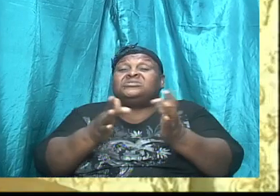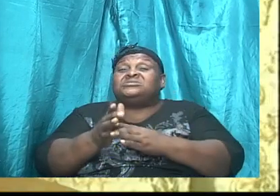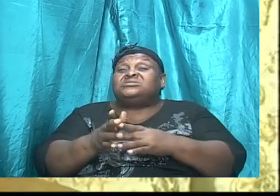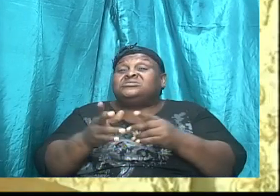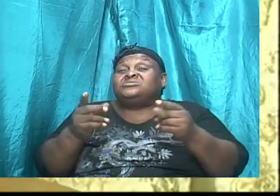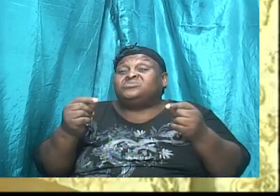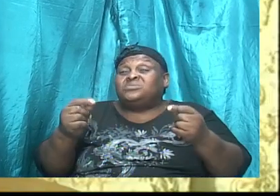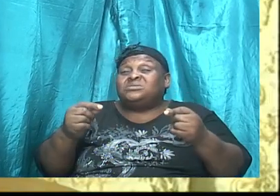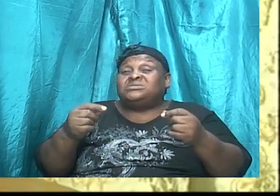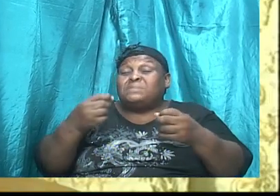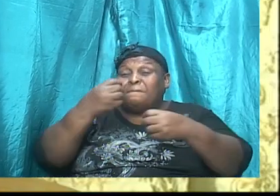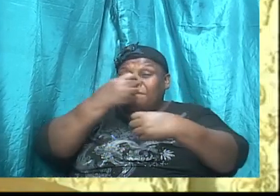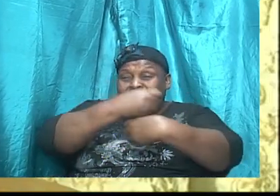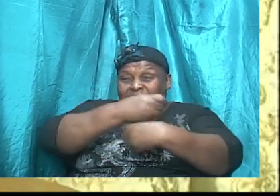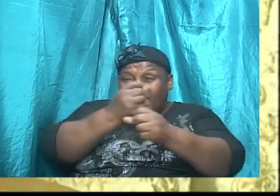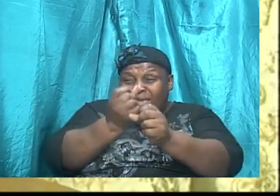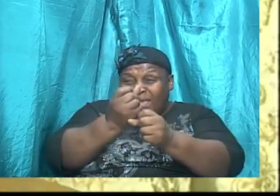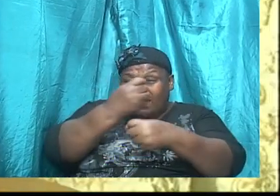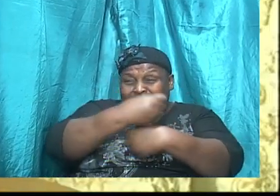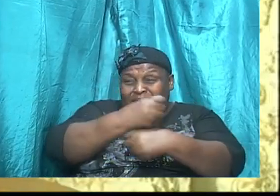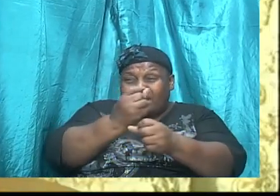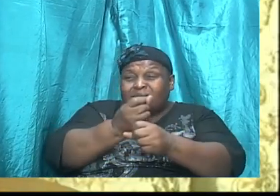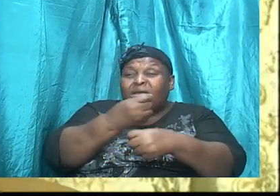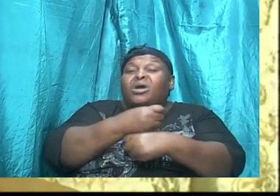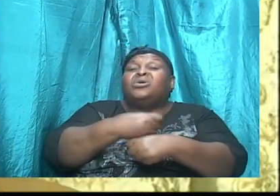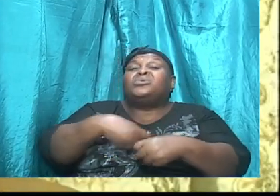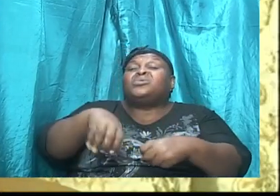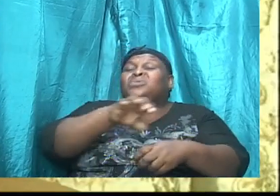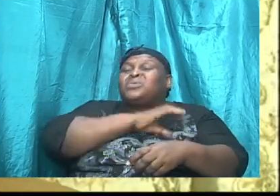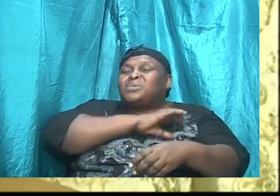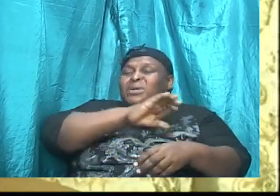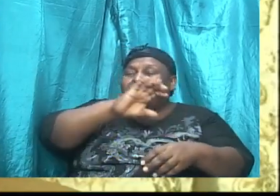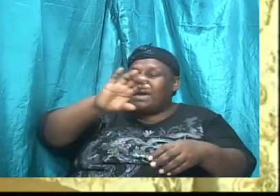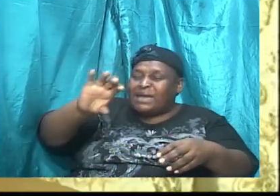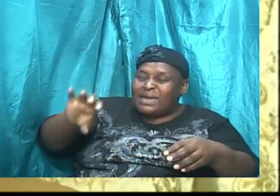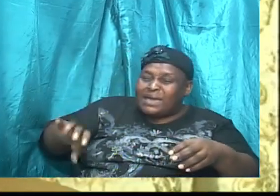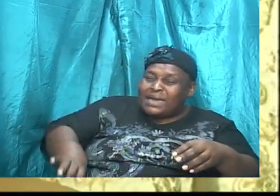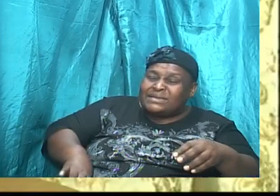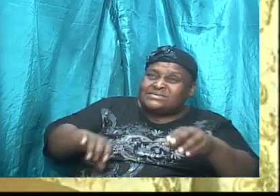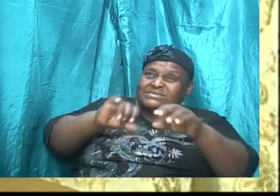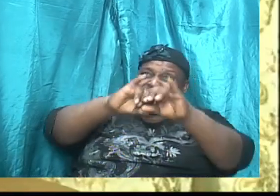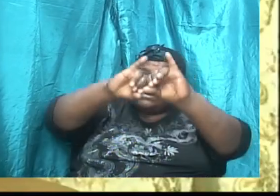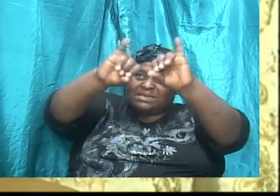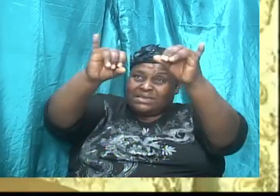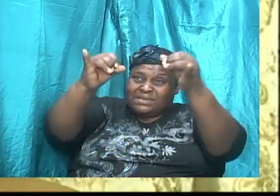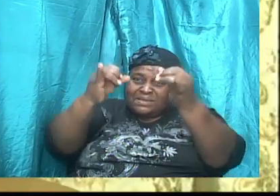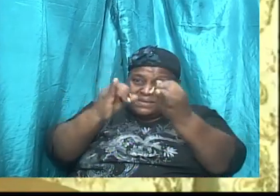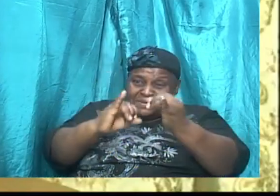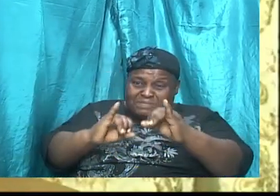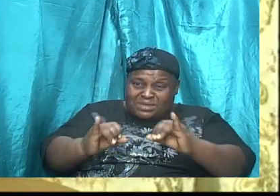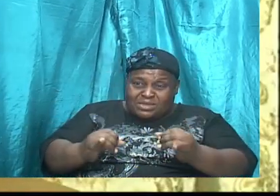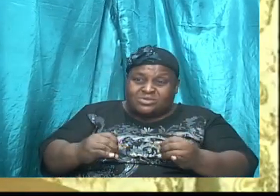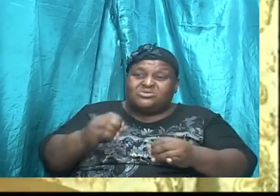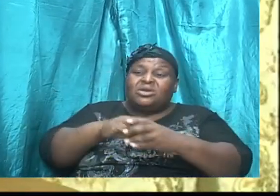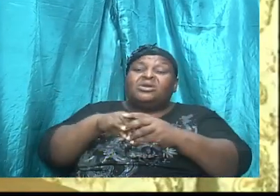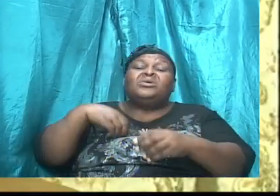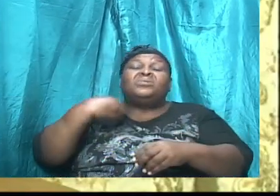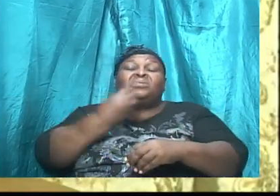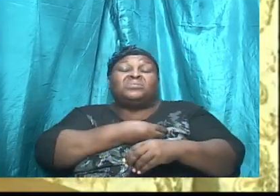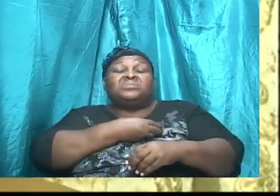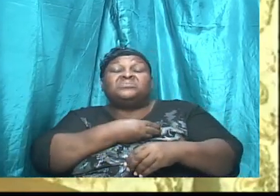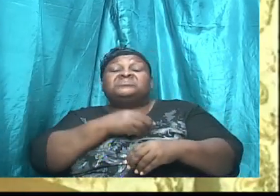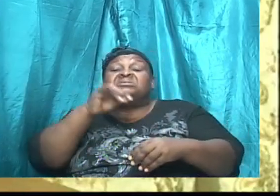creating Christ, a version of Christ in us that fits